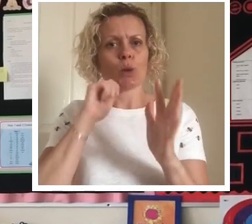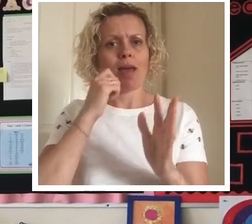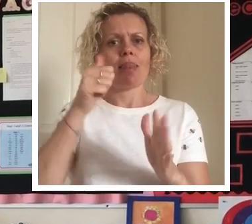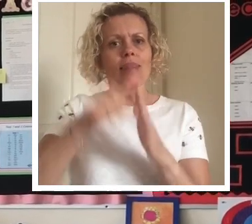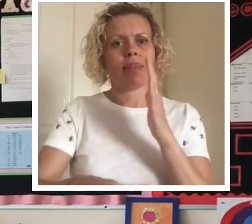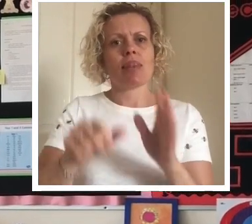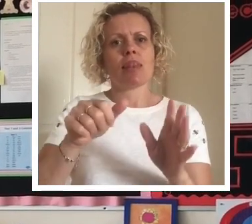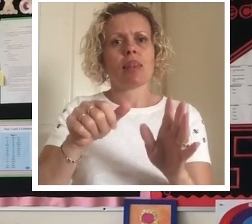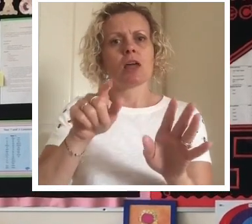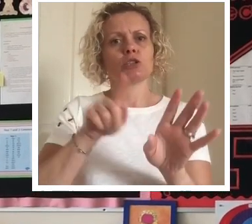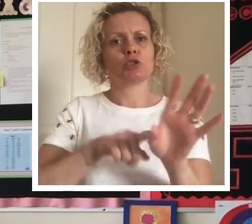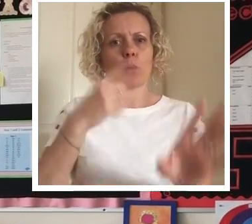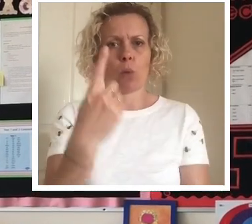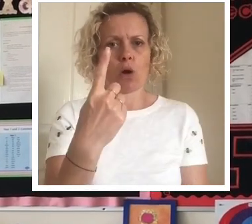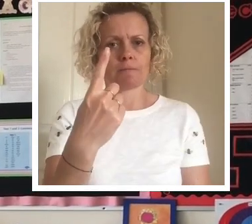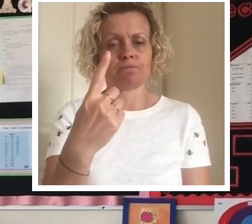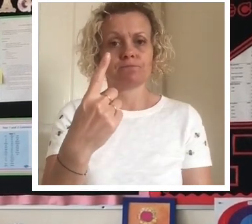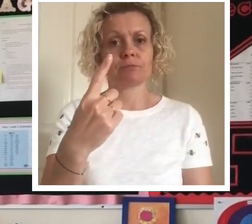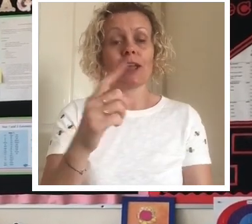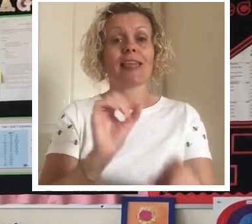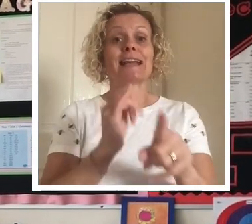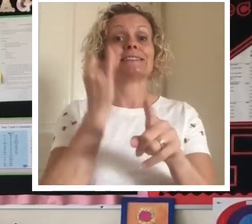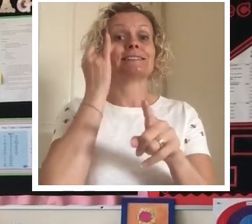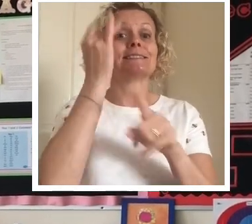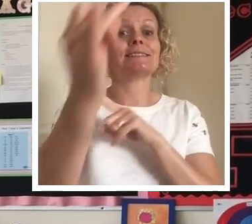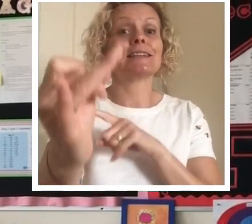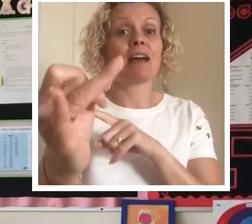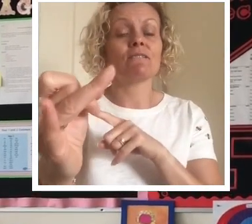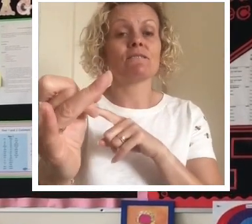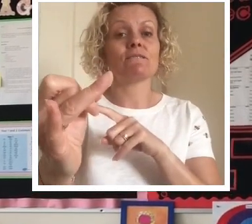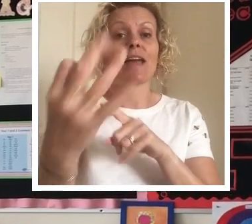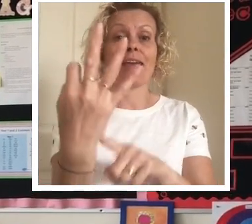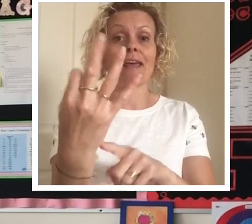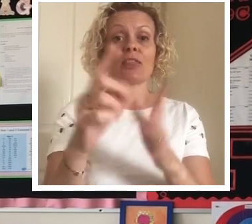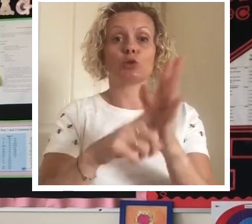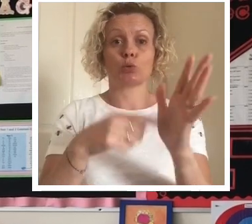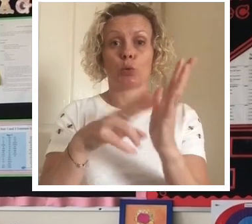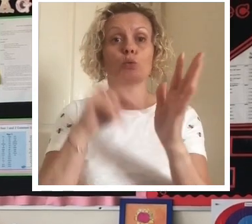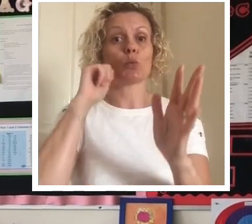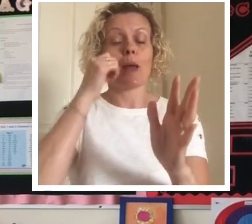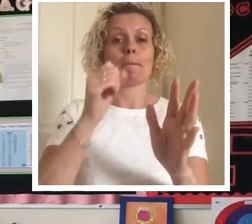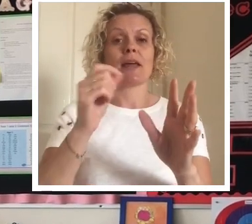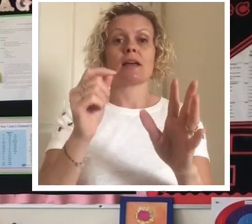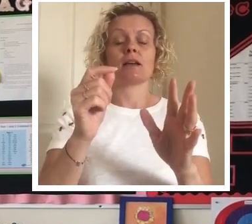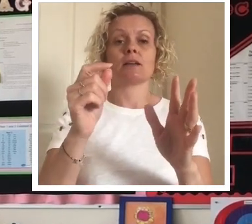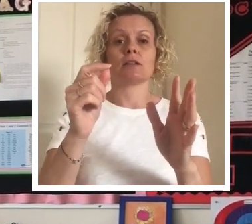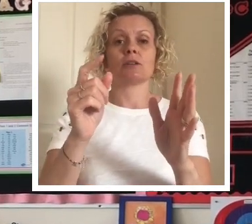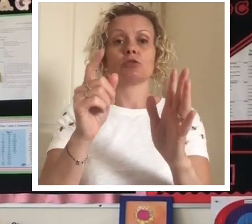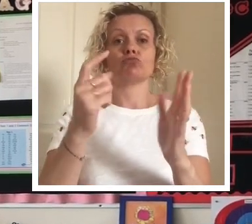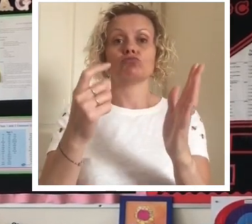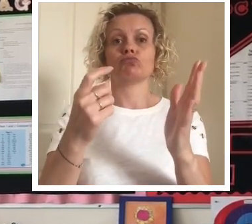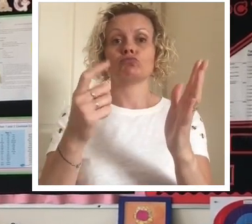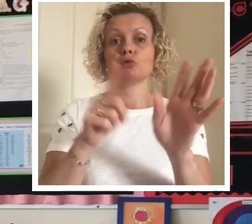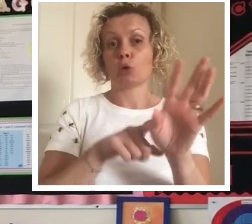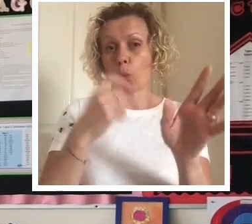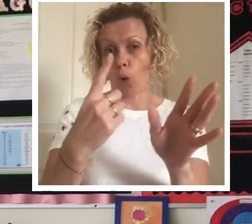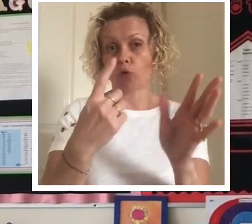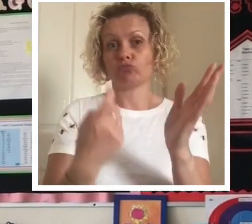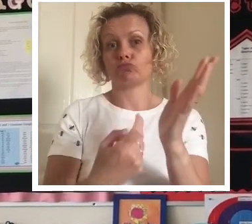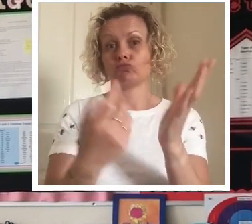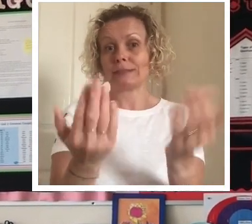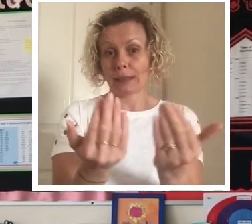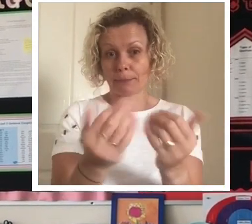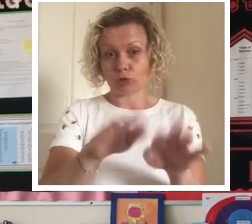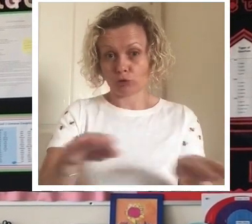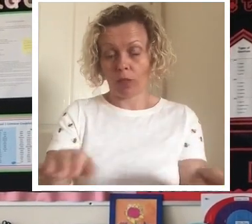one. The week following that we'll be bringing children back from reception and hopefully more from year one and then